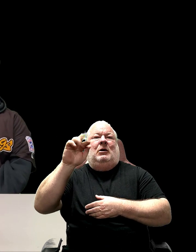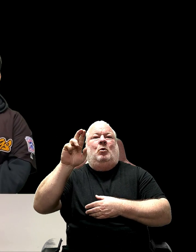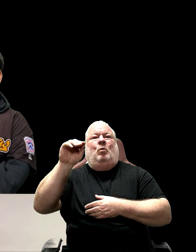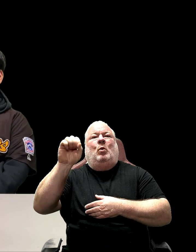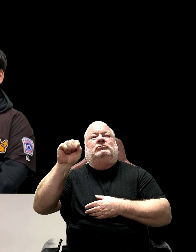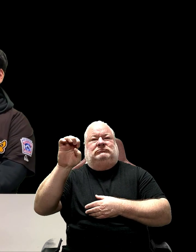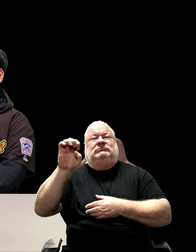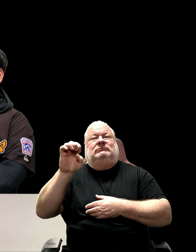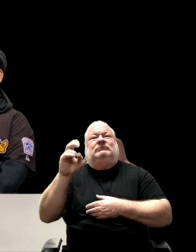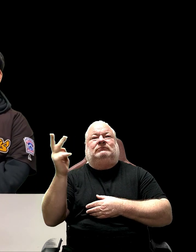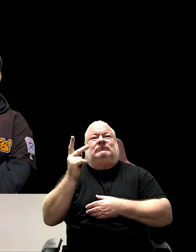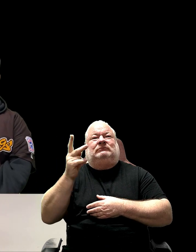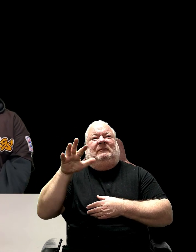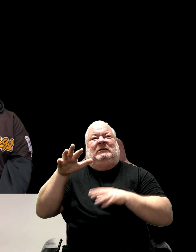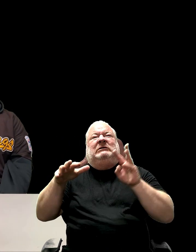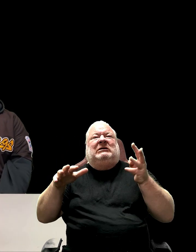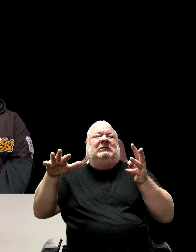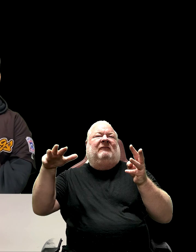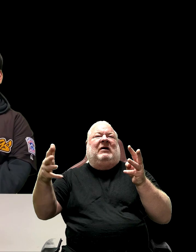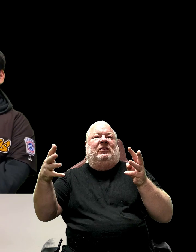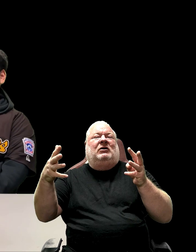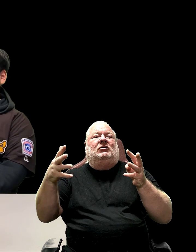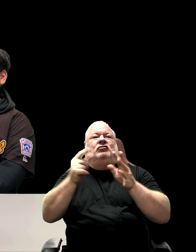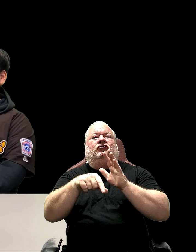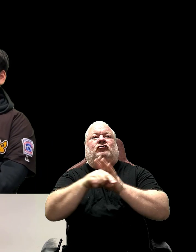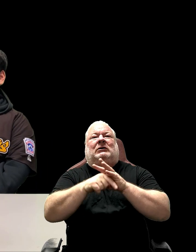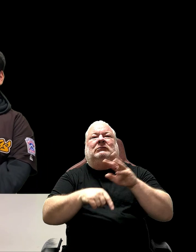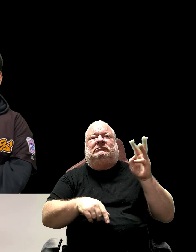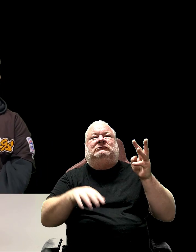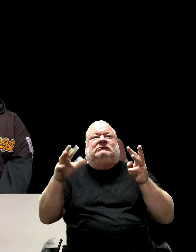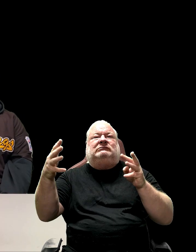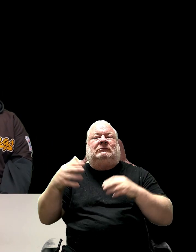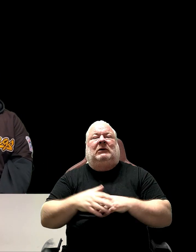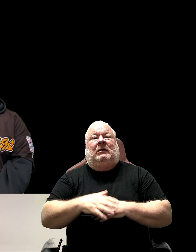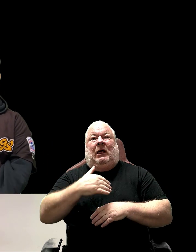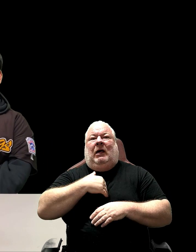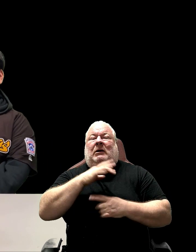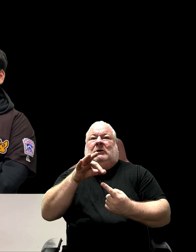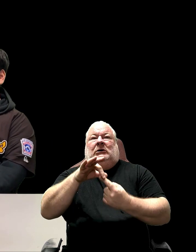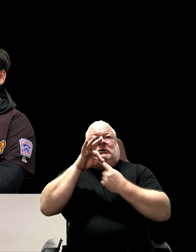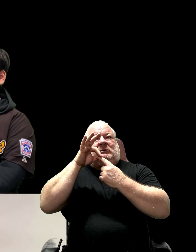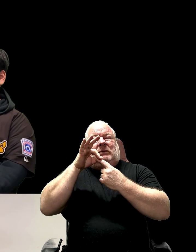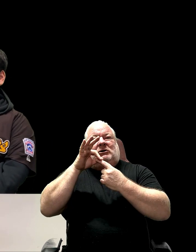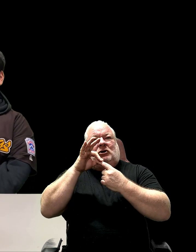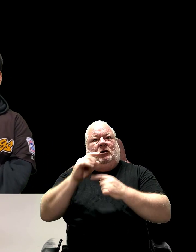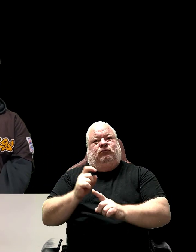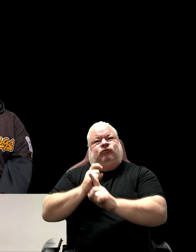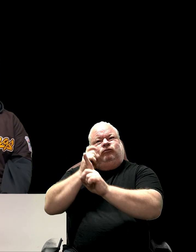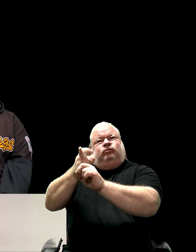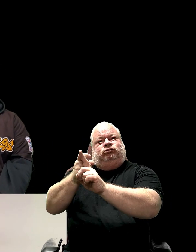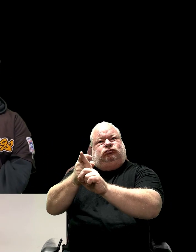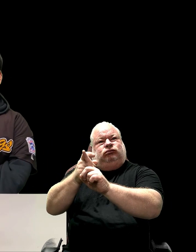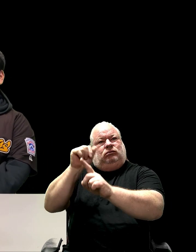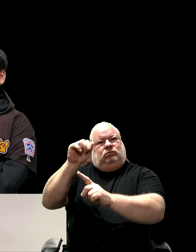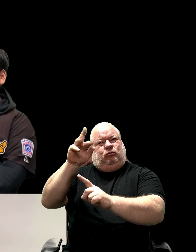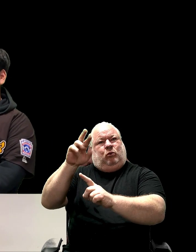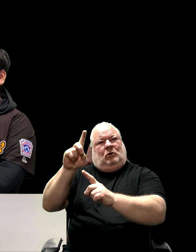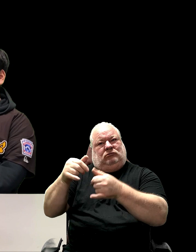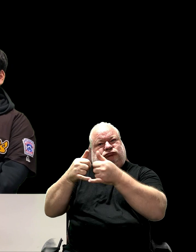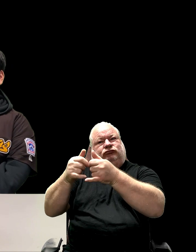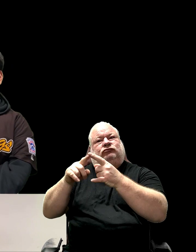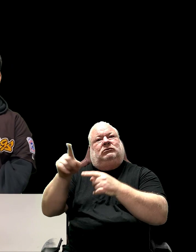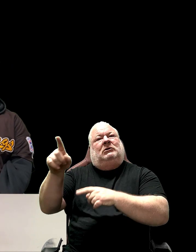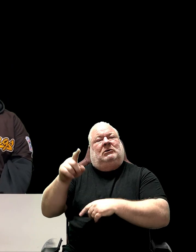grader. And we are here to celebrate a very special award that they received. You are looking